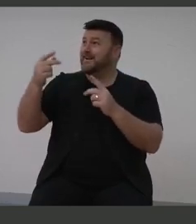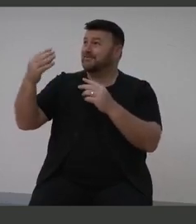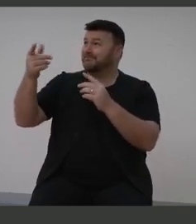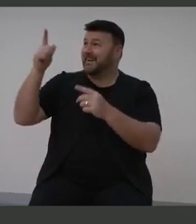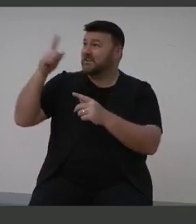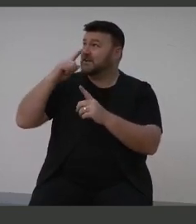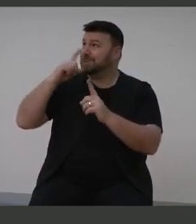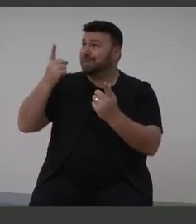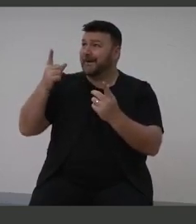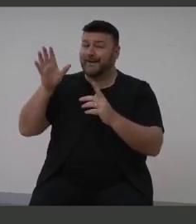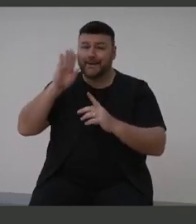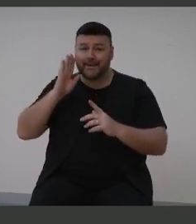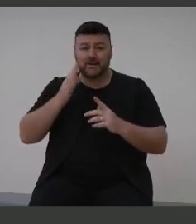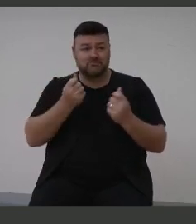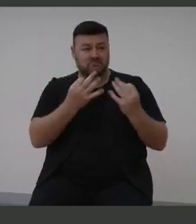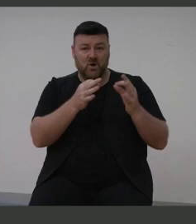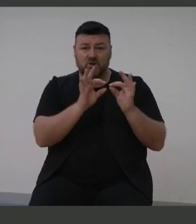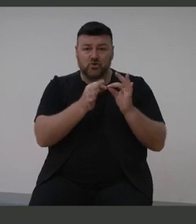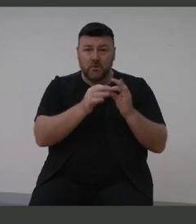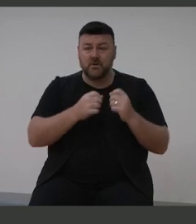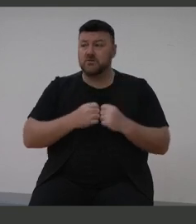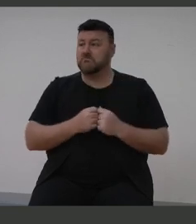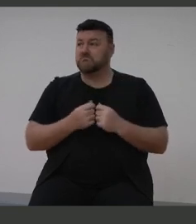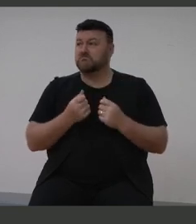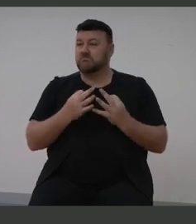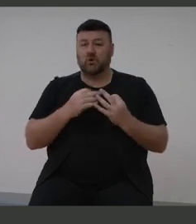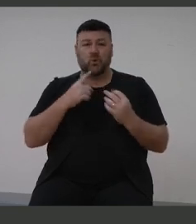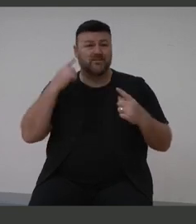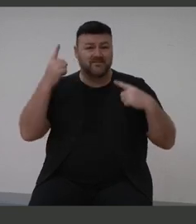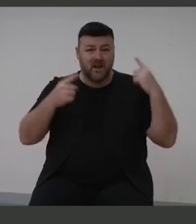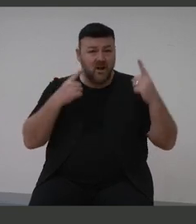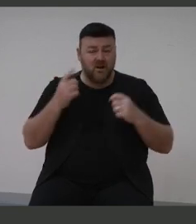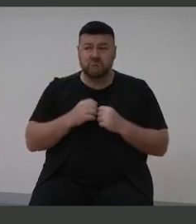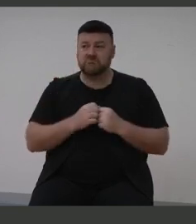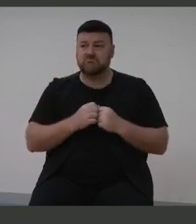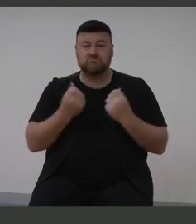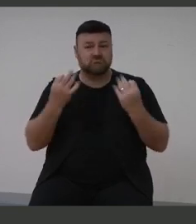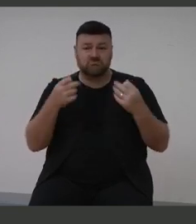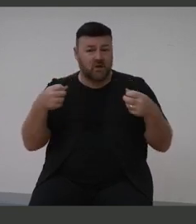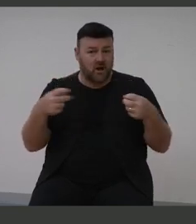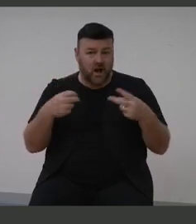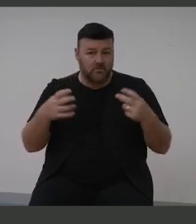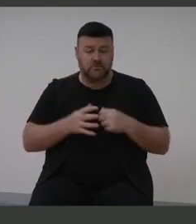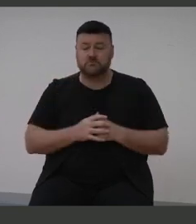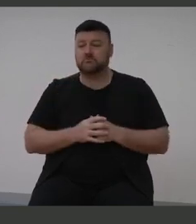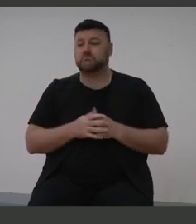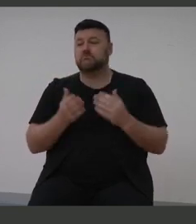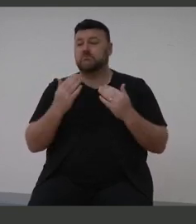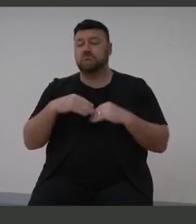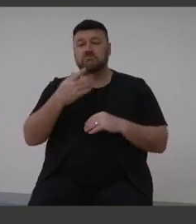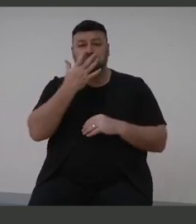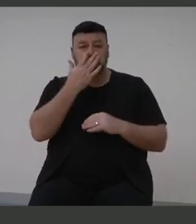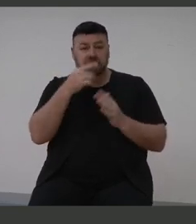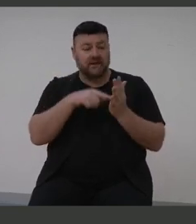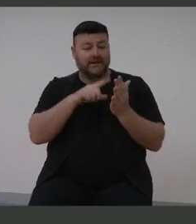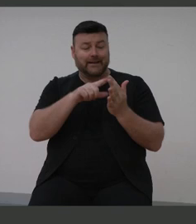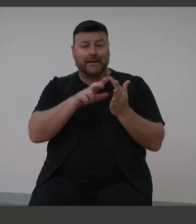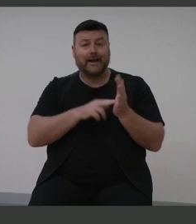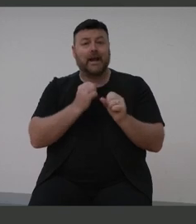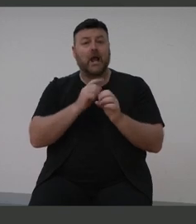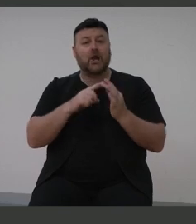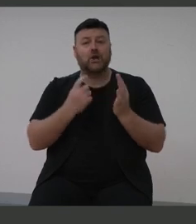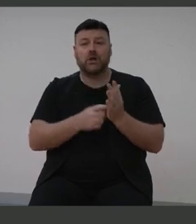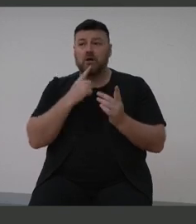interpreters, no sound field and no captions available. A teenager trying to make new friends when they struggle